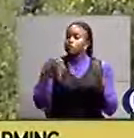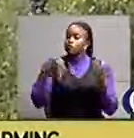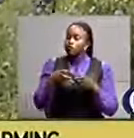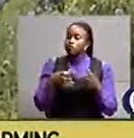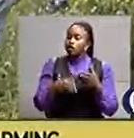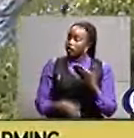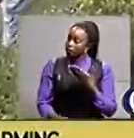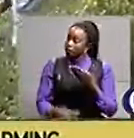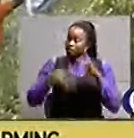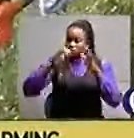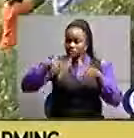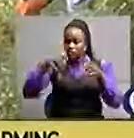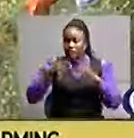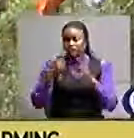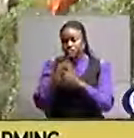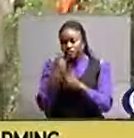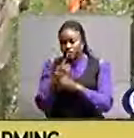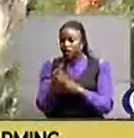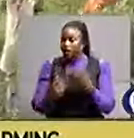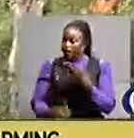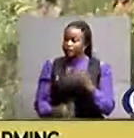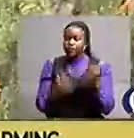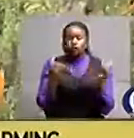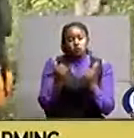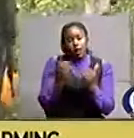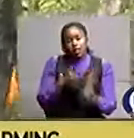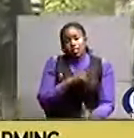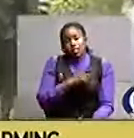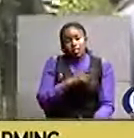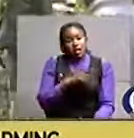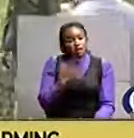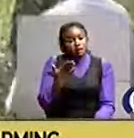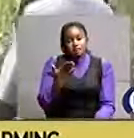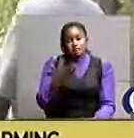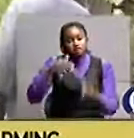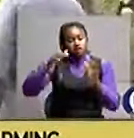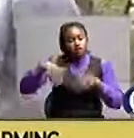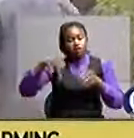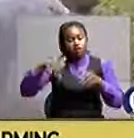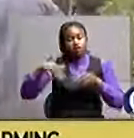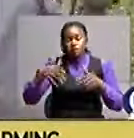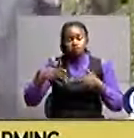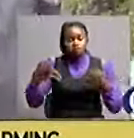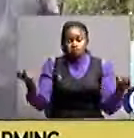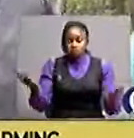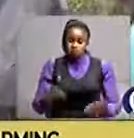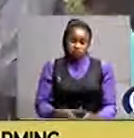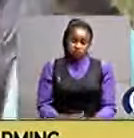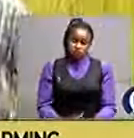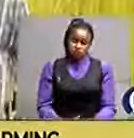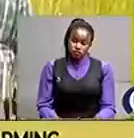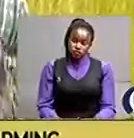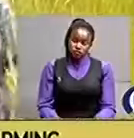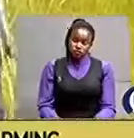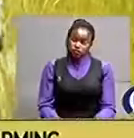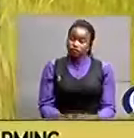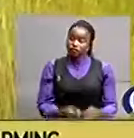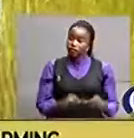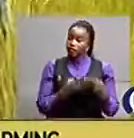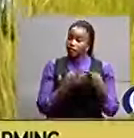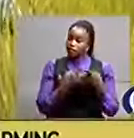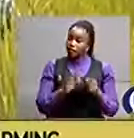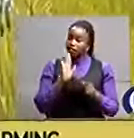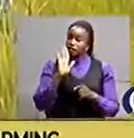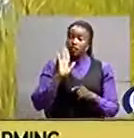elizabeth national park trying out their luck in the marijuana and my rungi farming enterprise however their